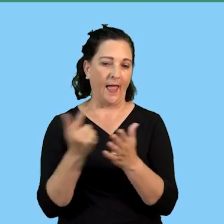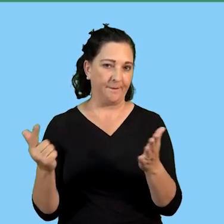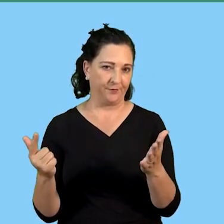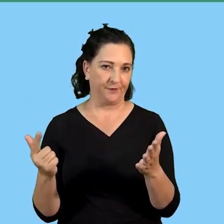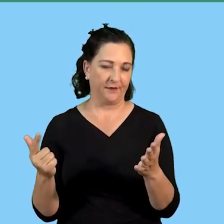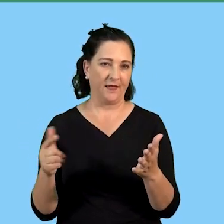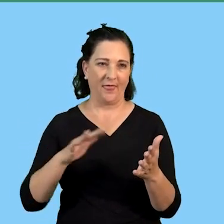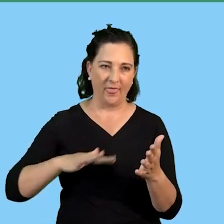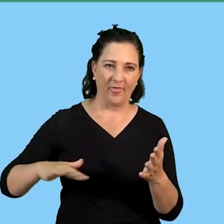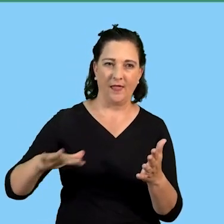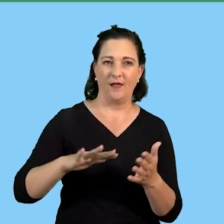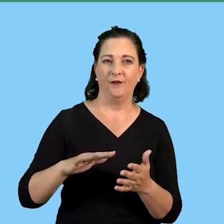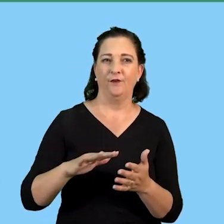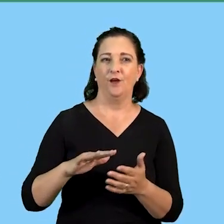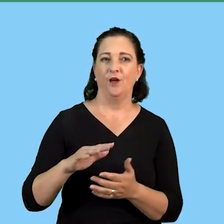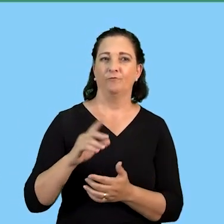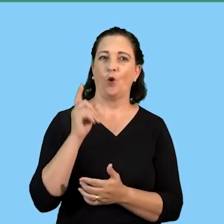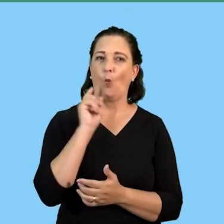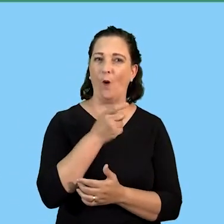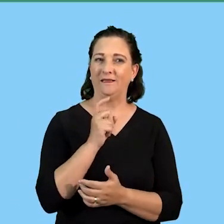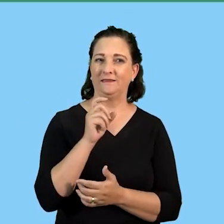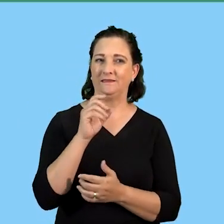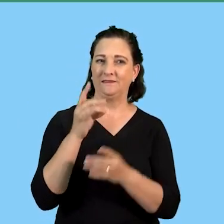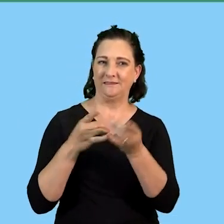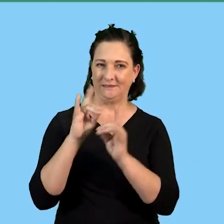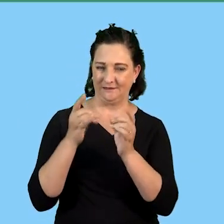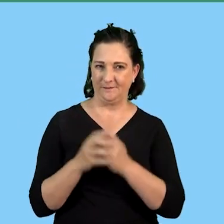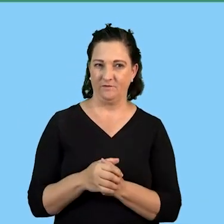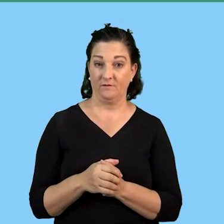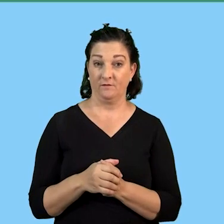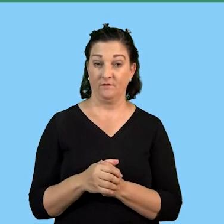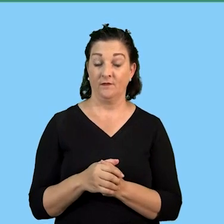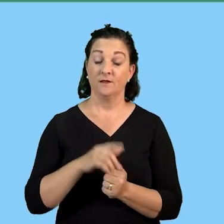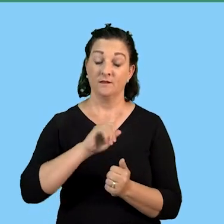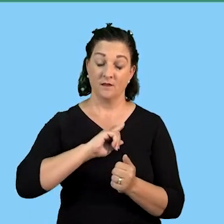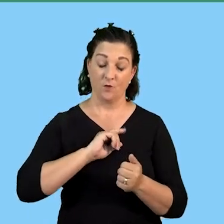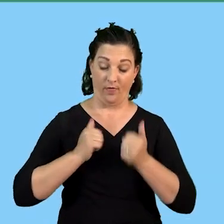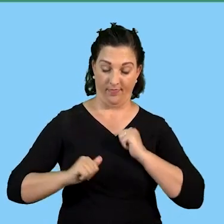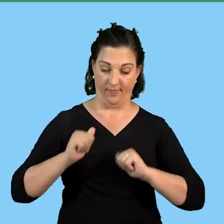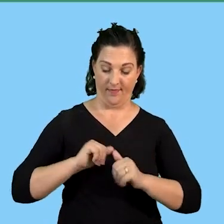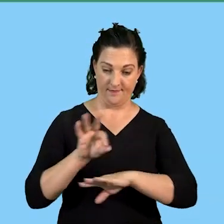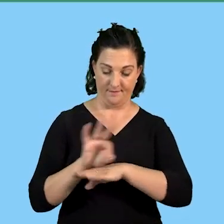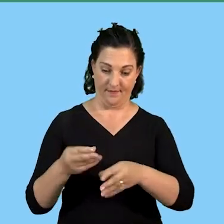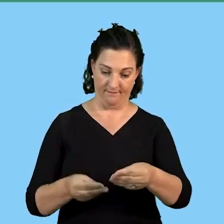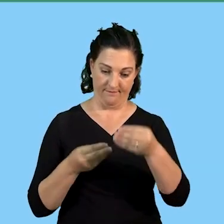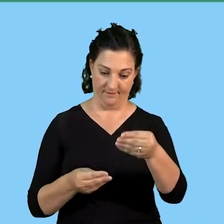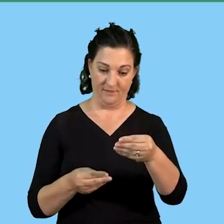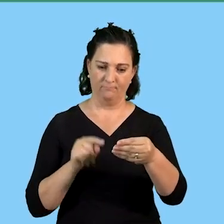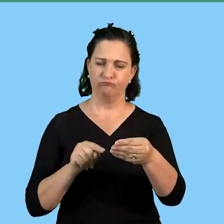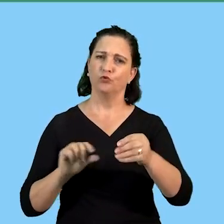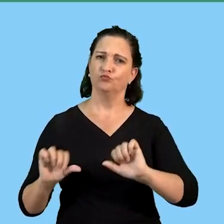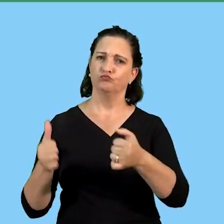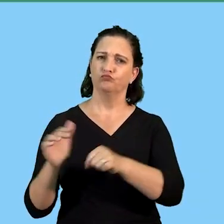city mc was advised to draw up an action plan that will result in a successful